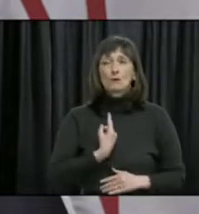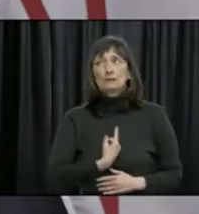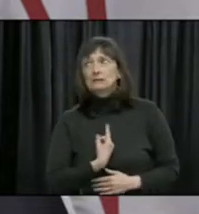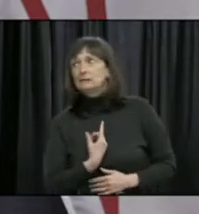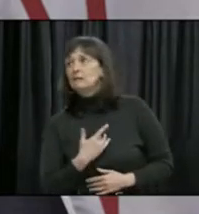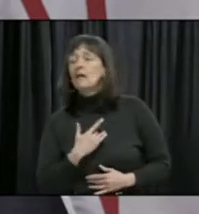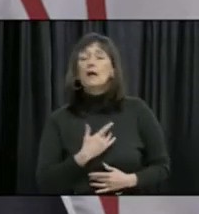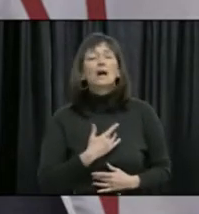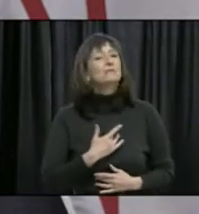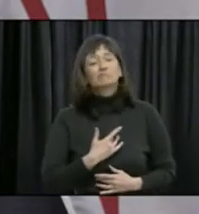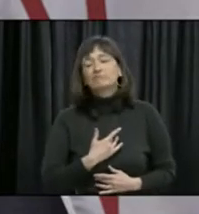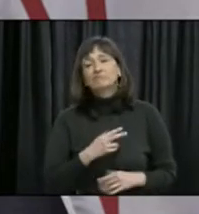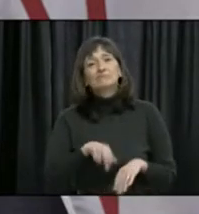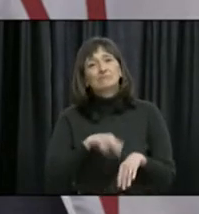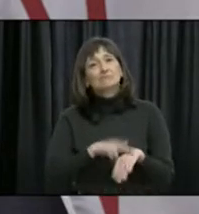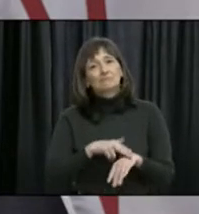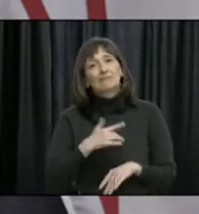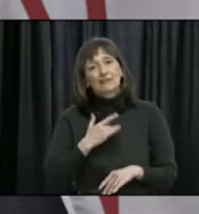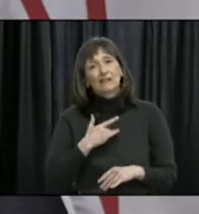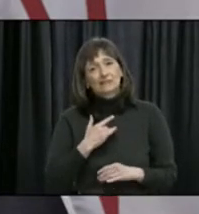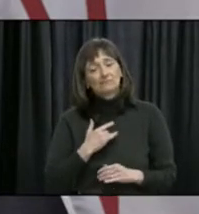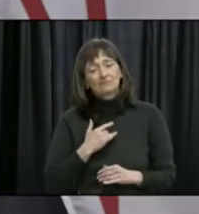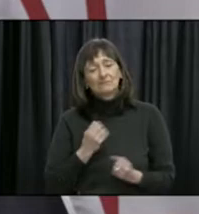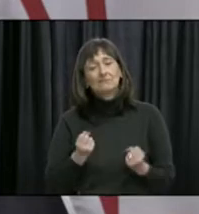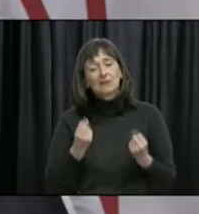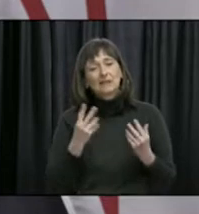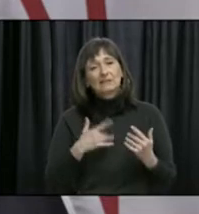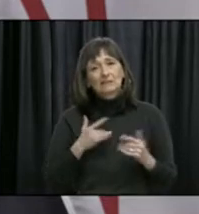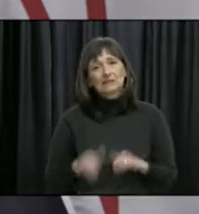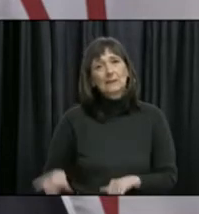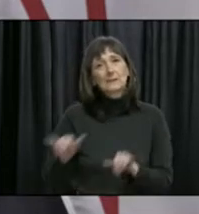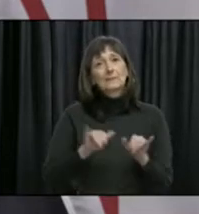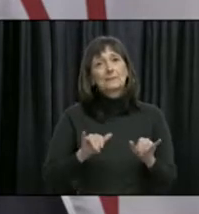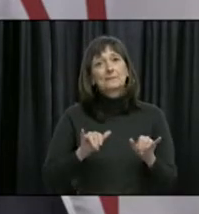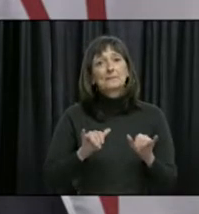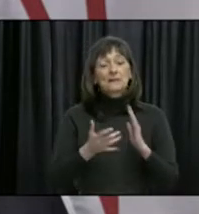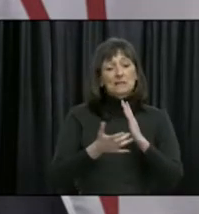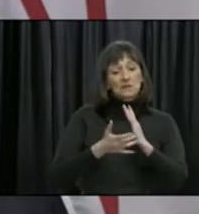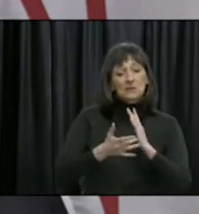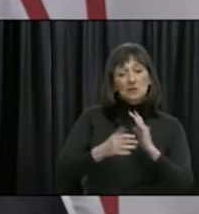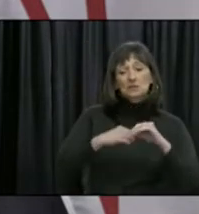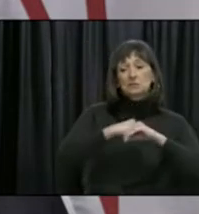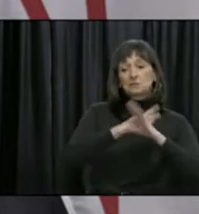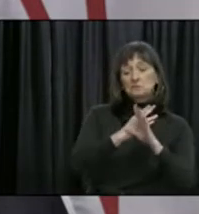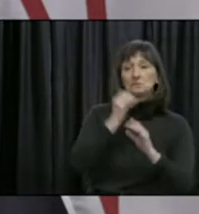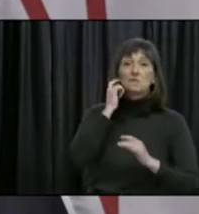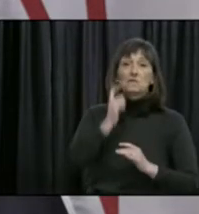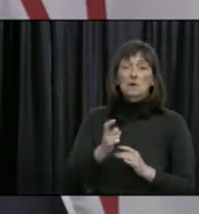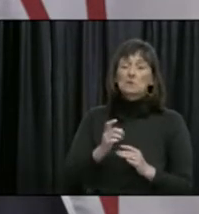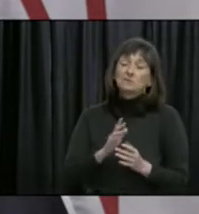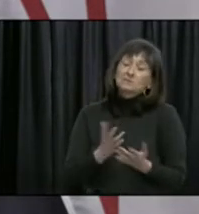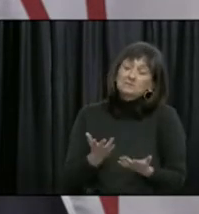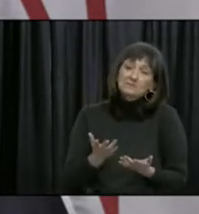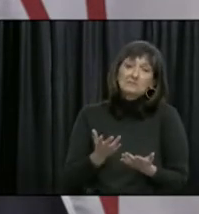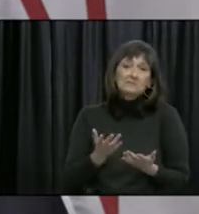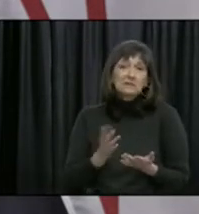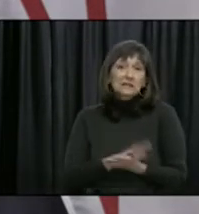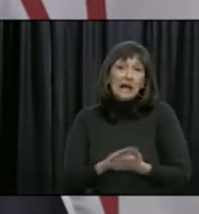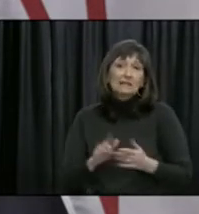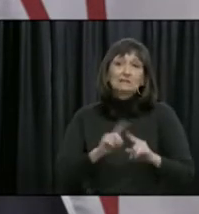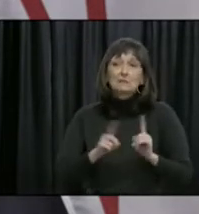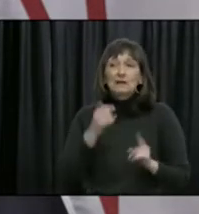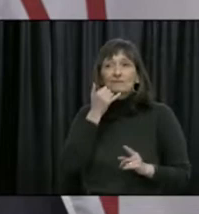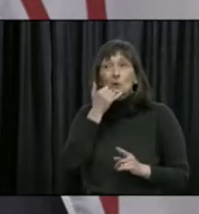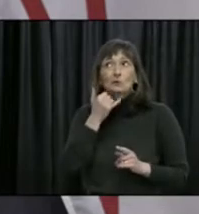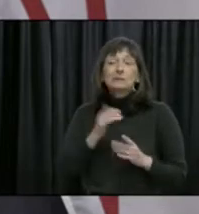shared by many. Technology has allowed us to find innovative ways to stay socially connected, but sometimes just picking up the phone to say hello